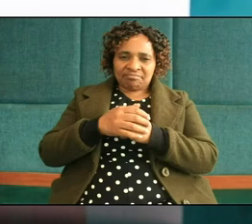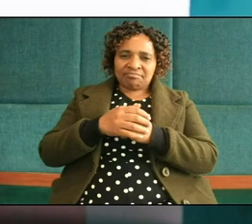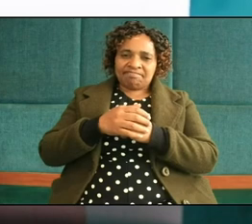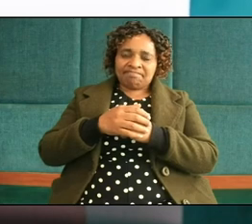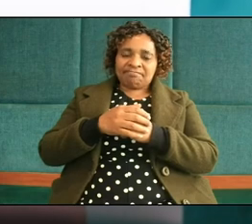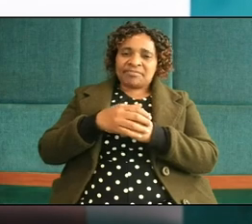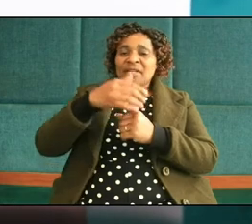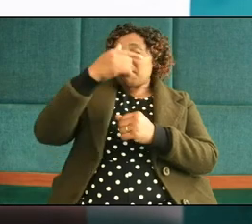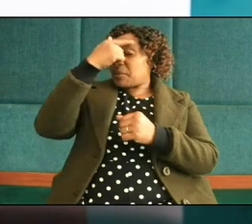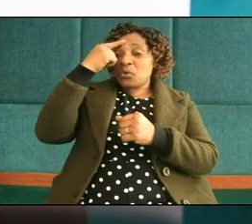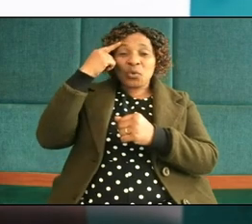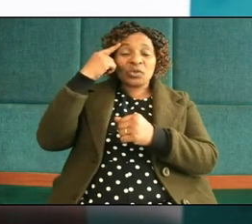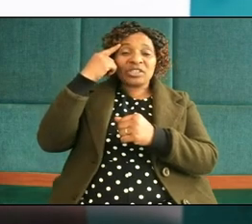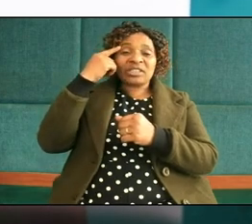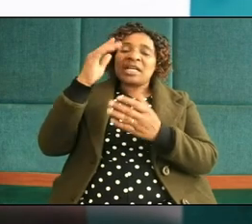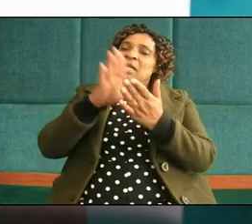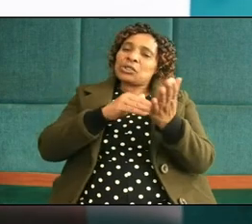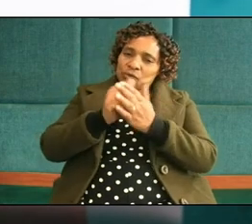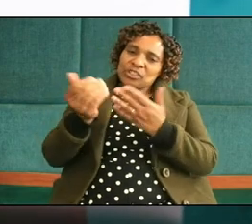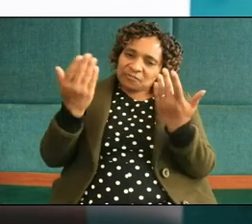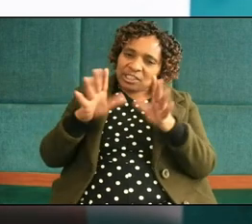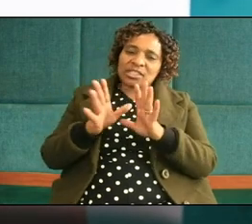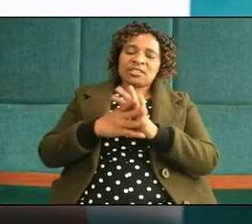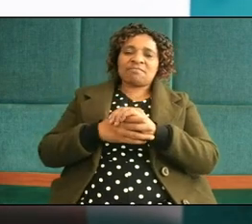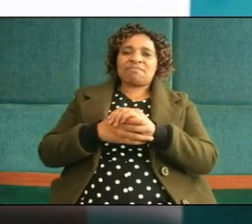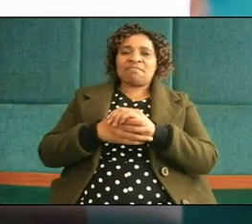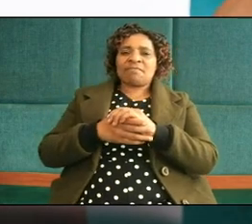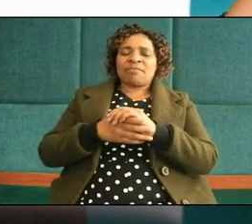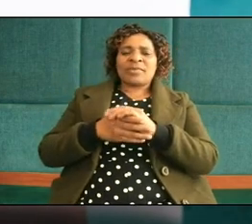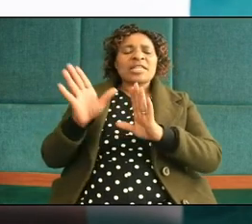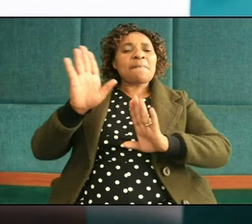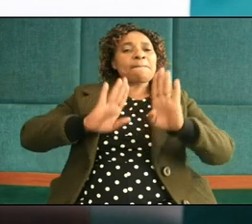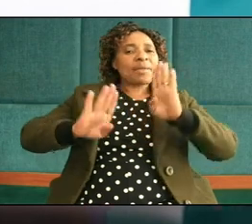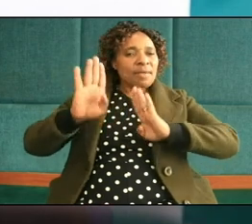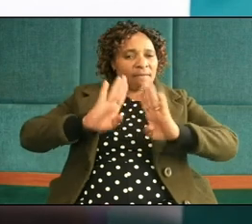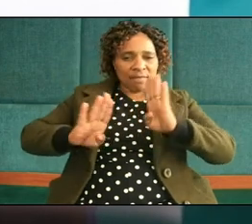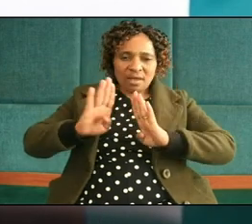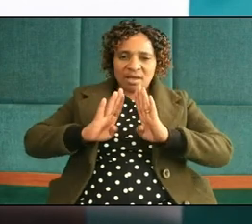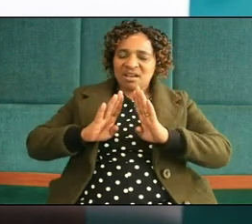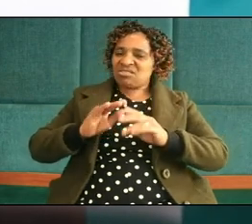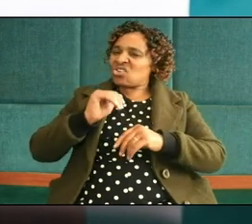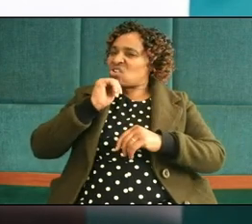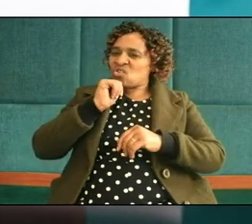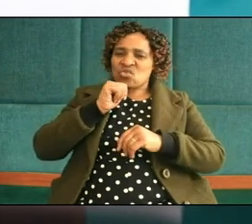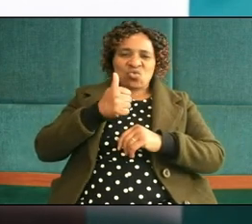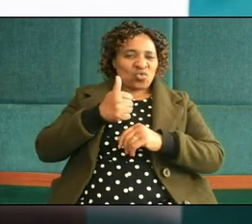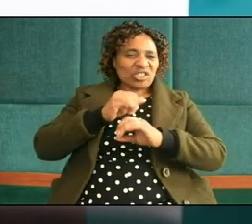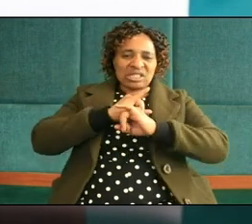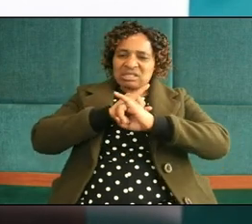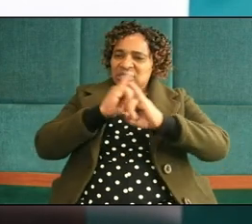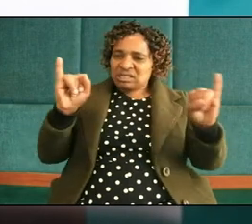because she was destroyed the behavior is no longer clean